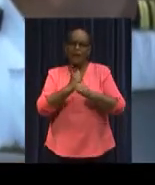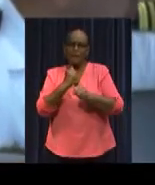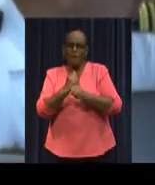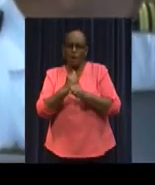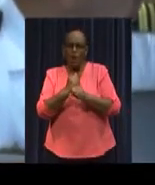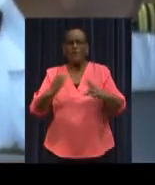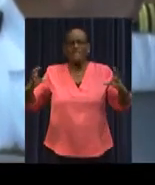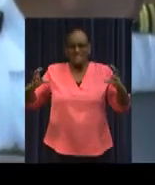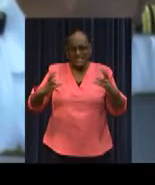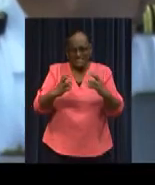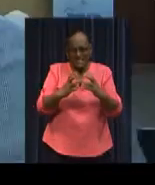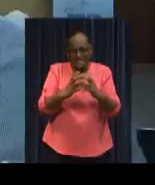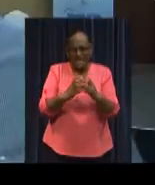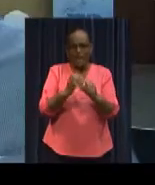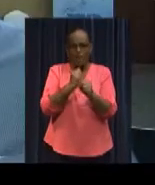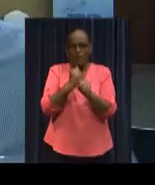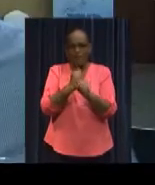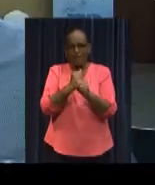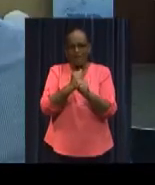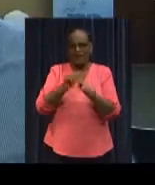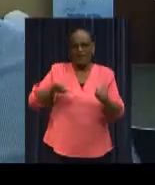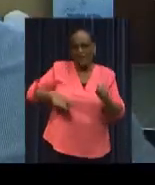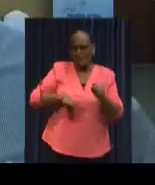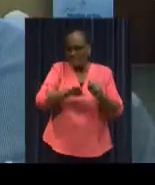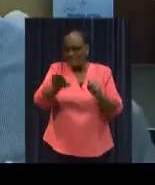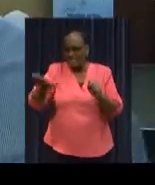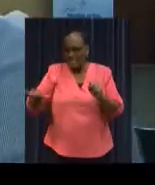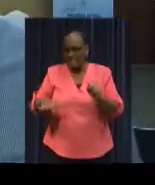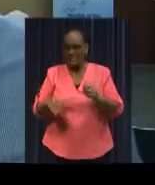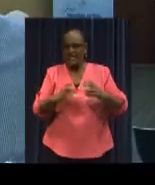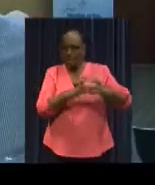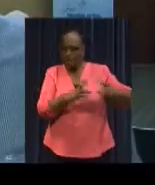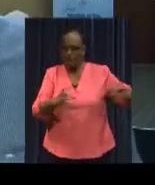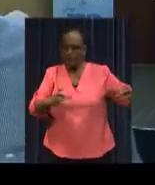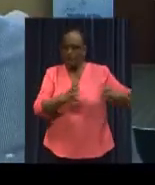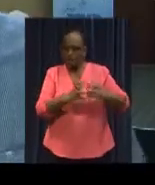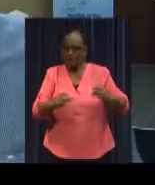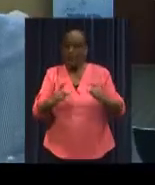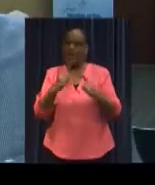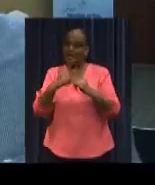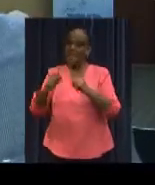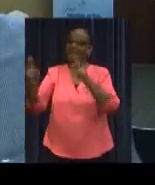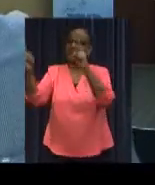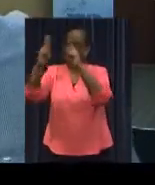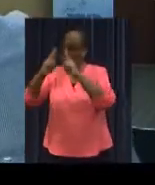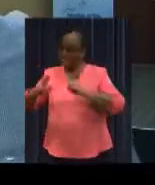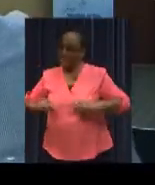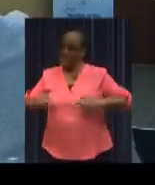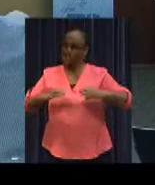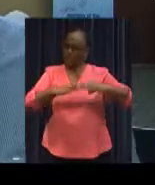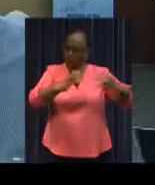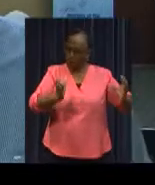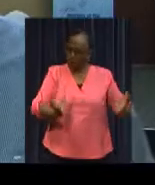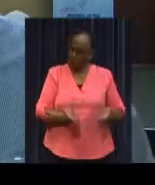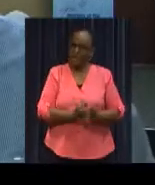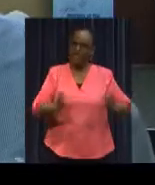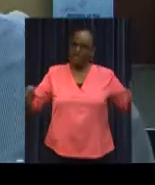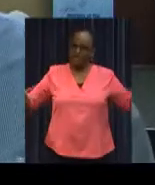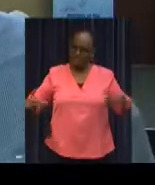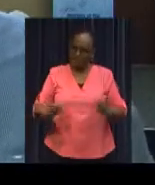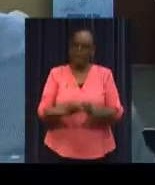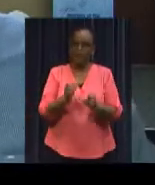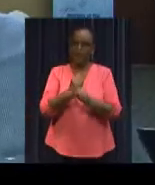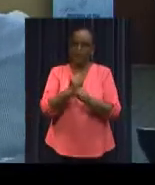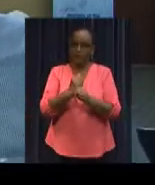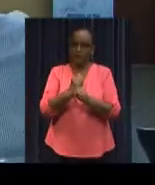set up and maintain close relationship with the national agencies and international organizations. These